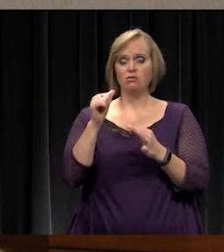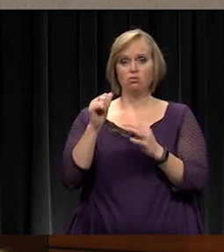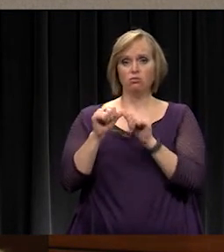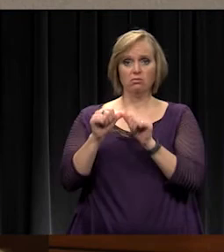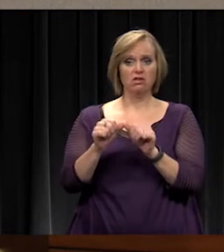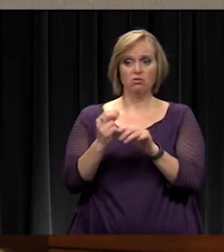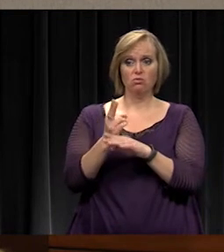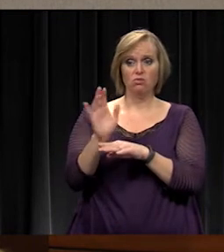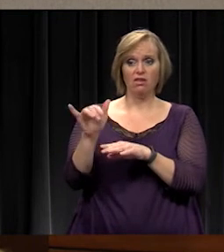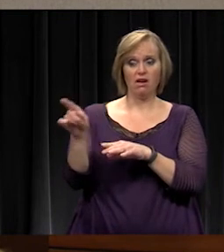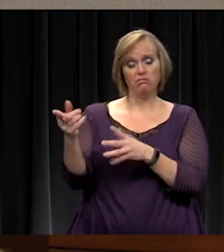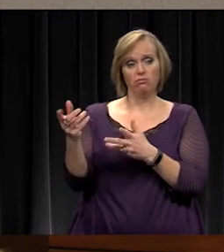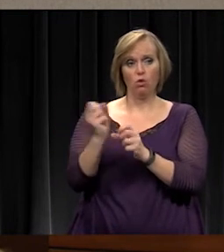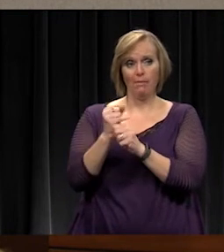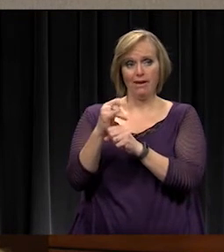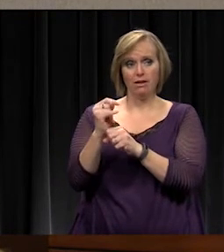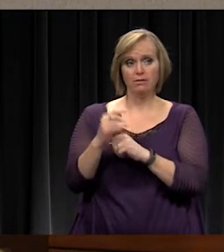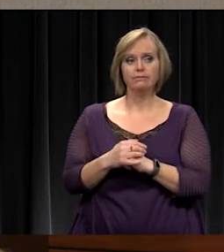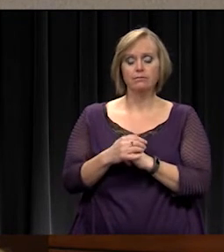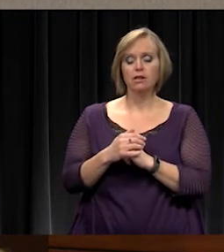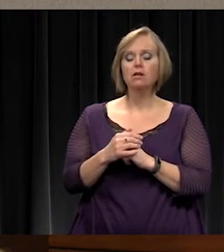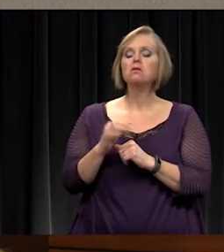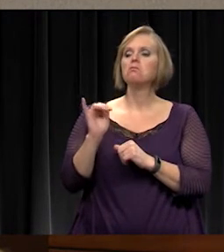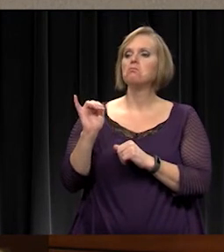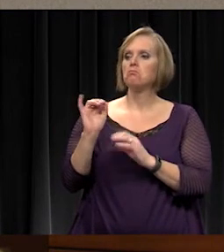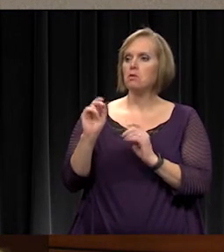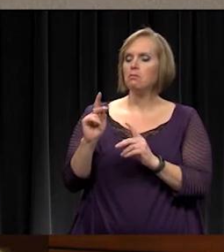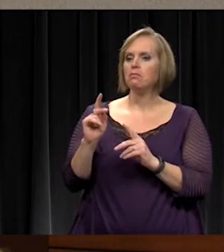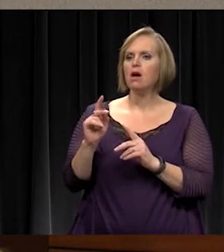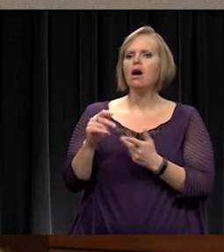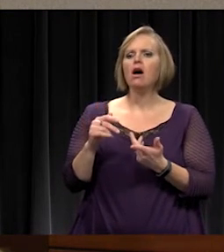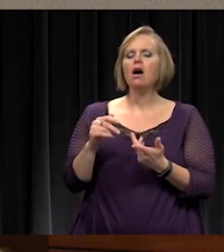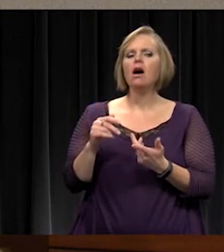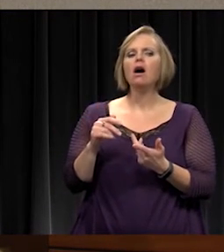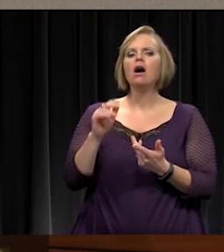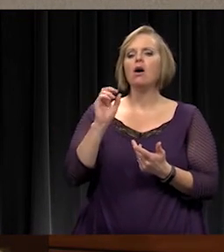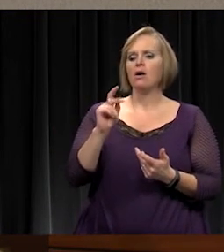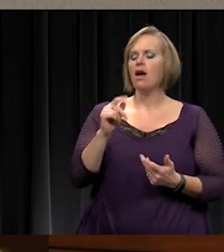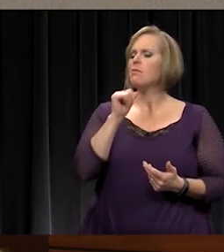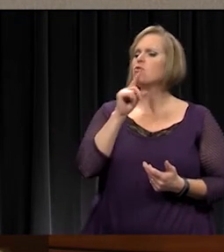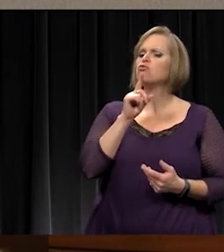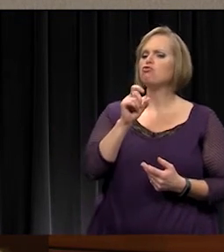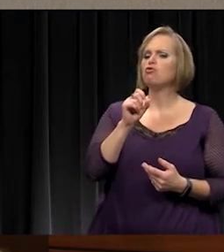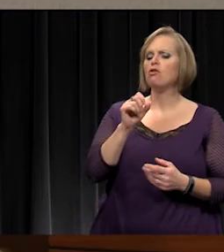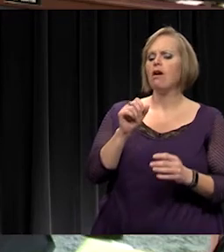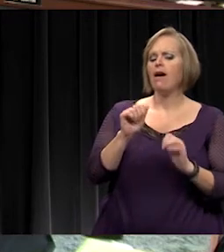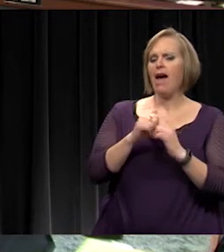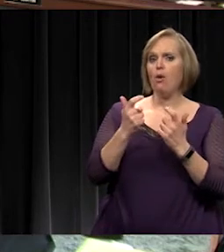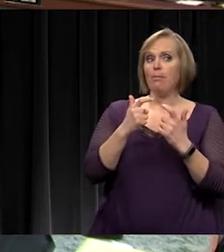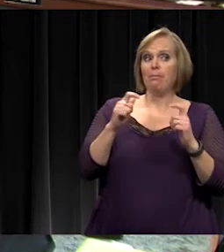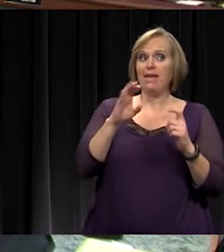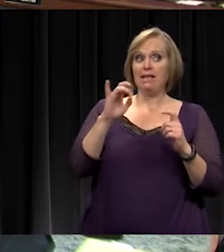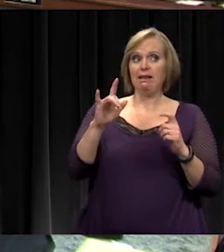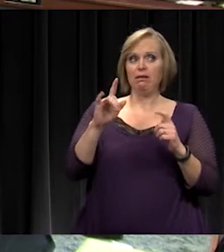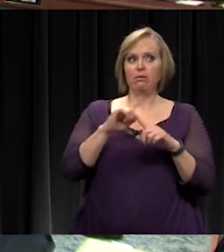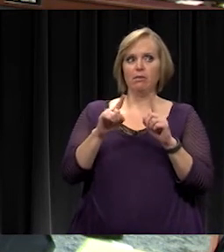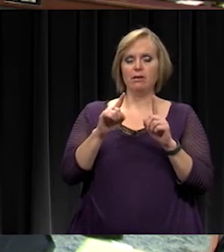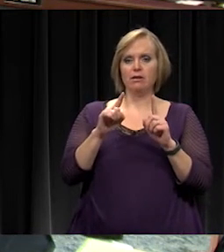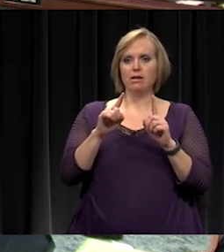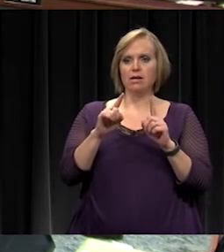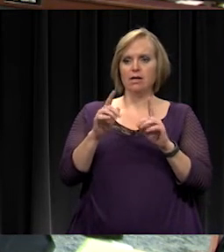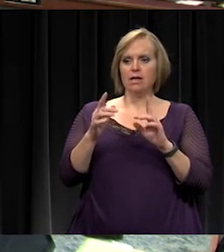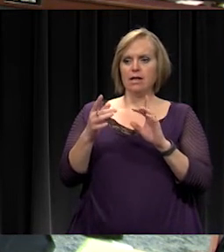Very good, ma'am. Any other questions? No, I'm not sure how big a deal this is. But the attachment that we have has